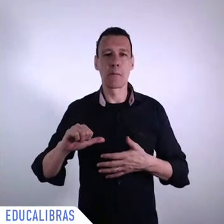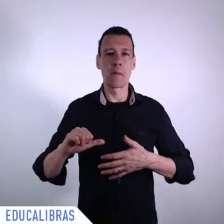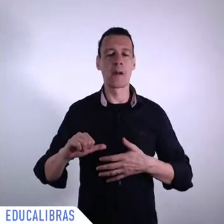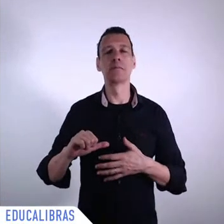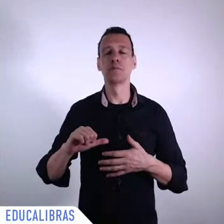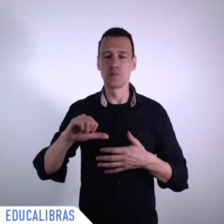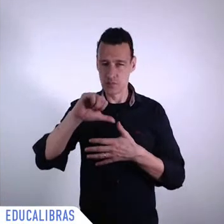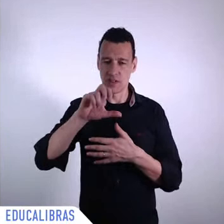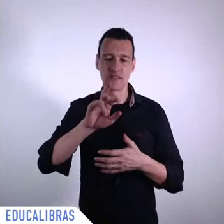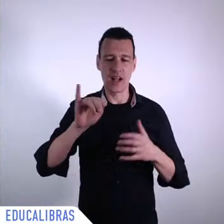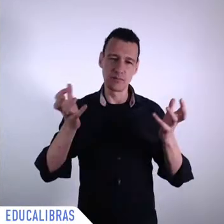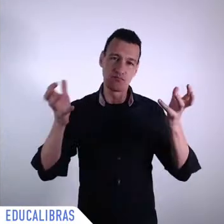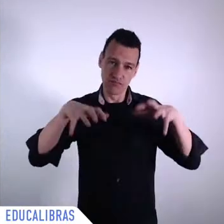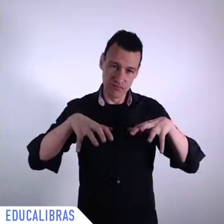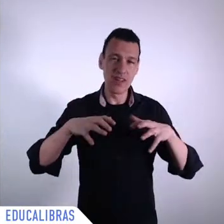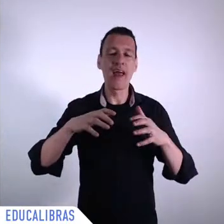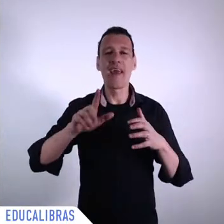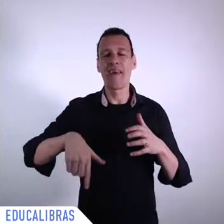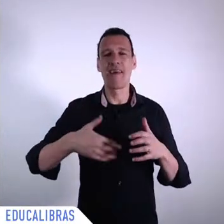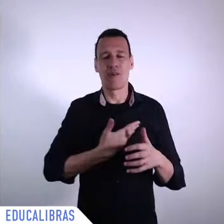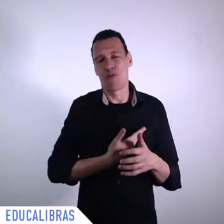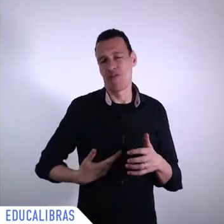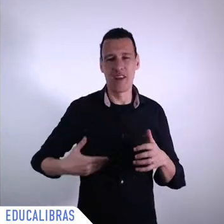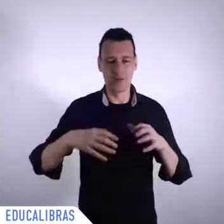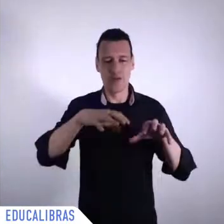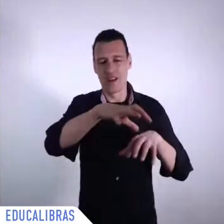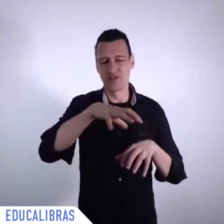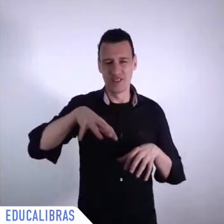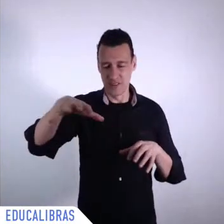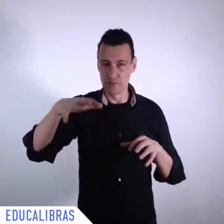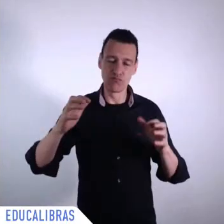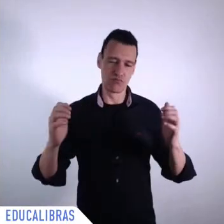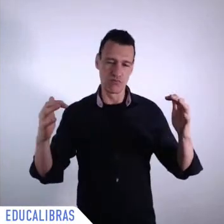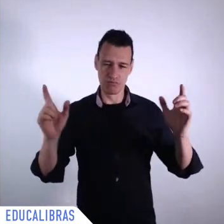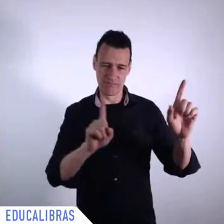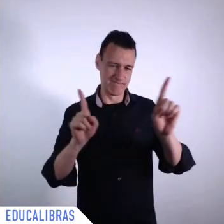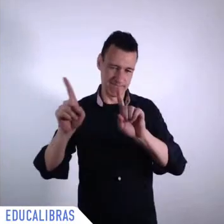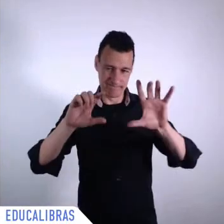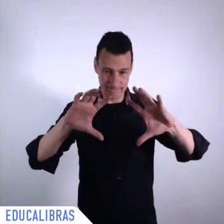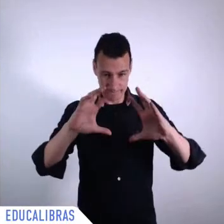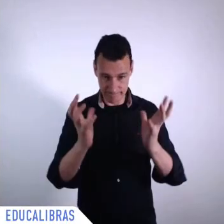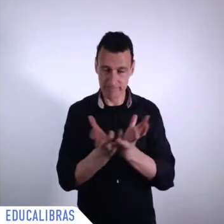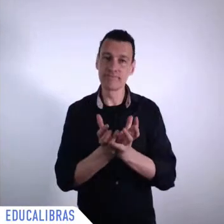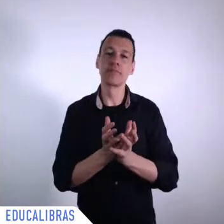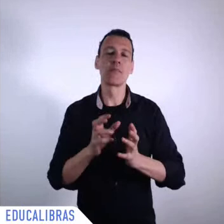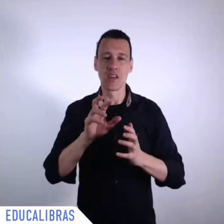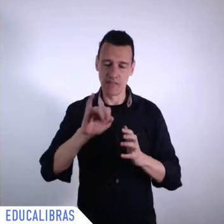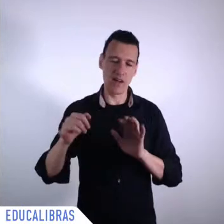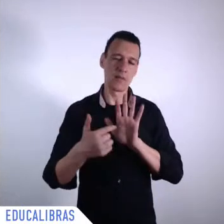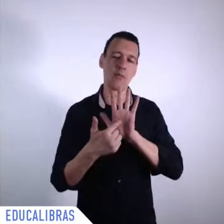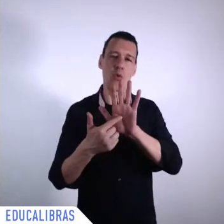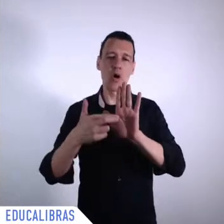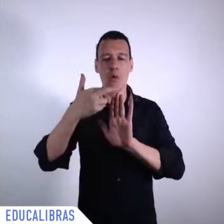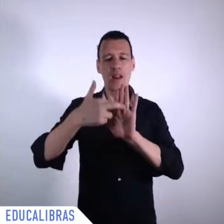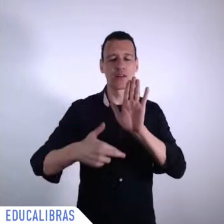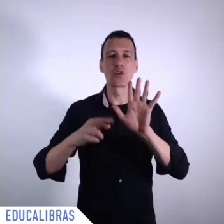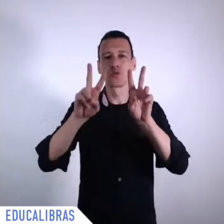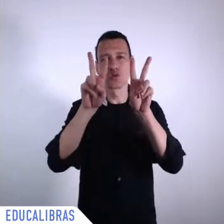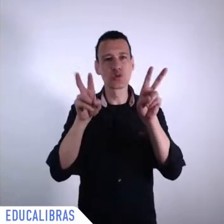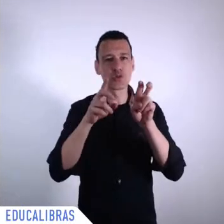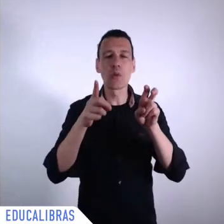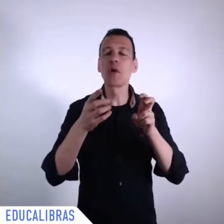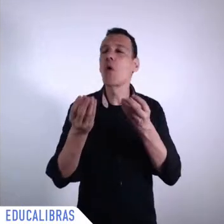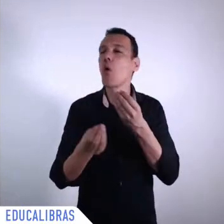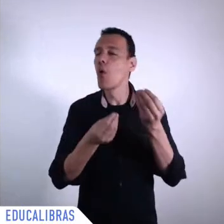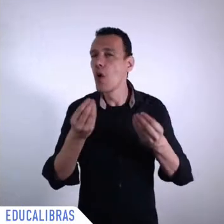report titled Building a New Future a Transformative Recovery with Equality and Sustainability thus we